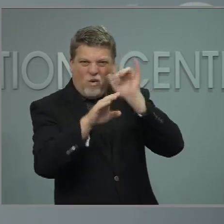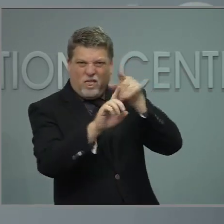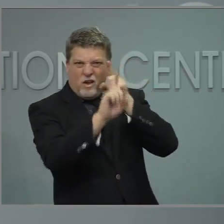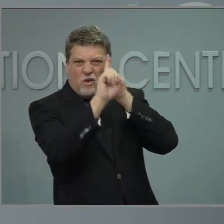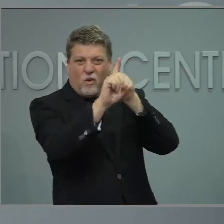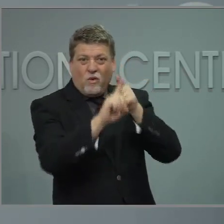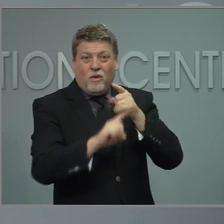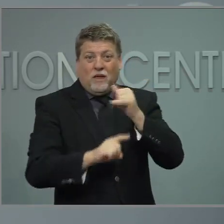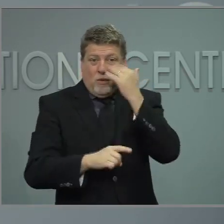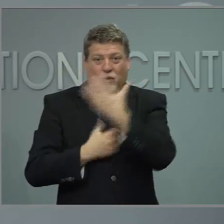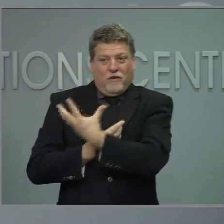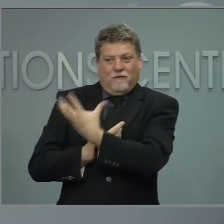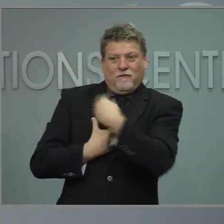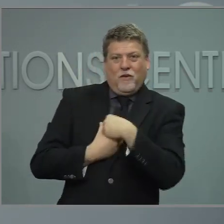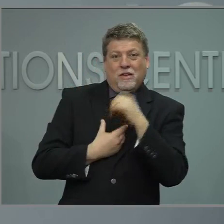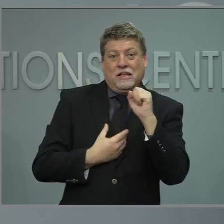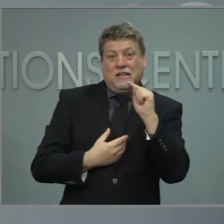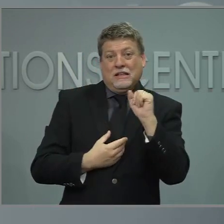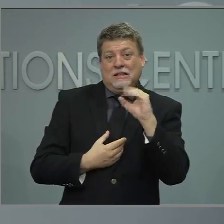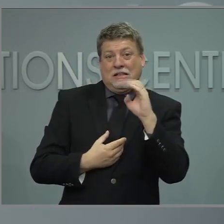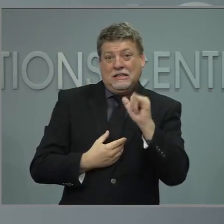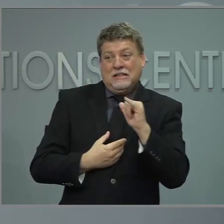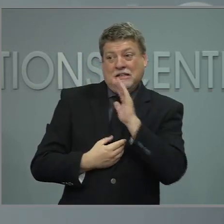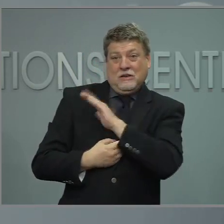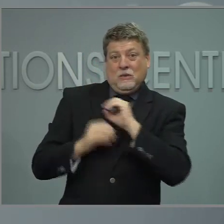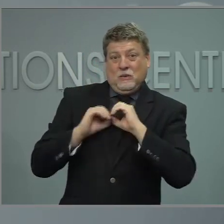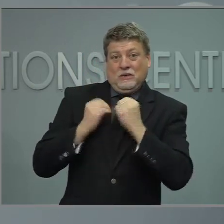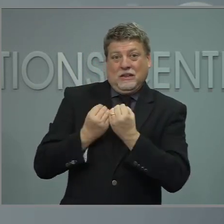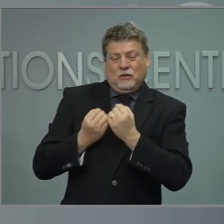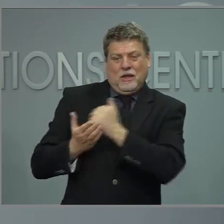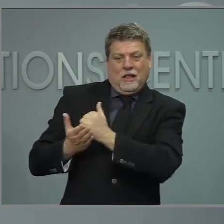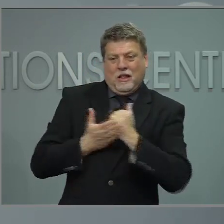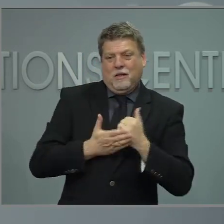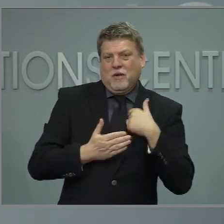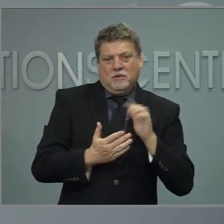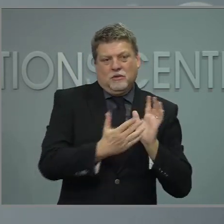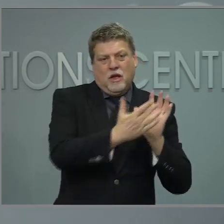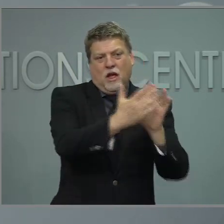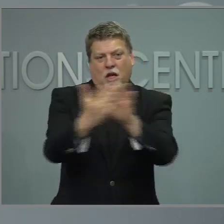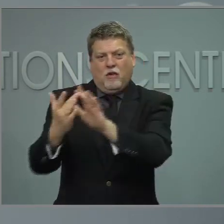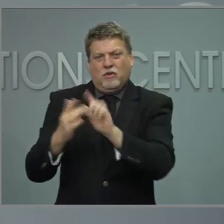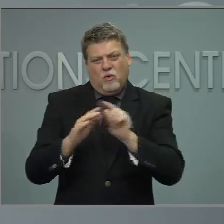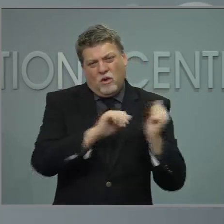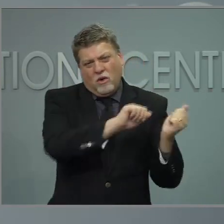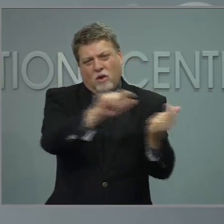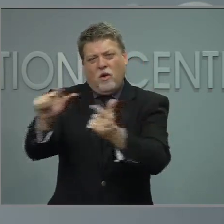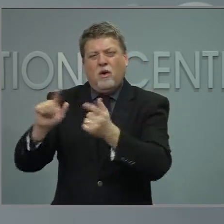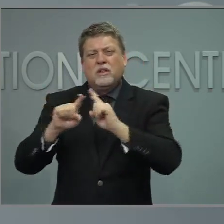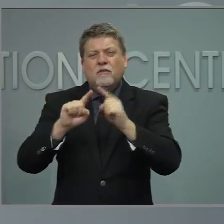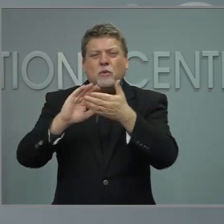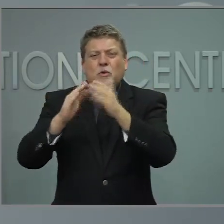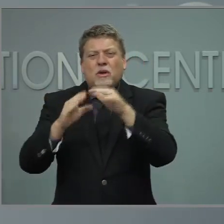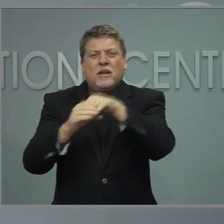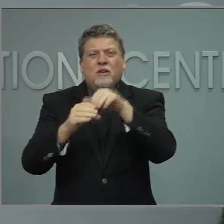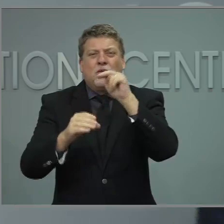partner together to really reach all of the communities of North Carolina. That's what we're going to focus on right now. Thanks, Brian.